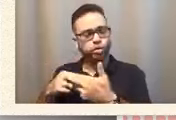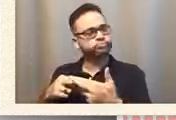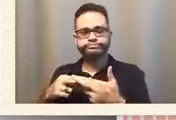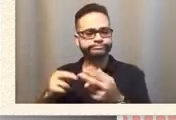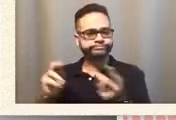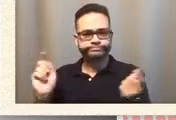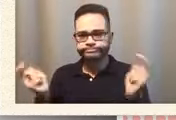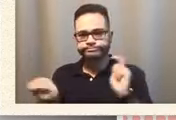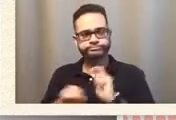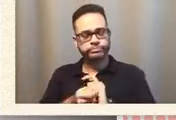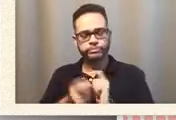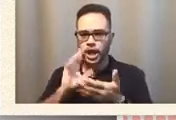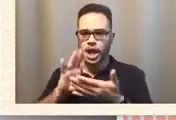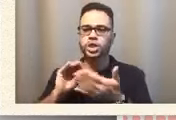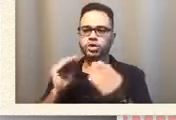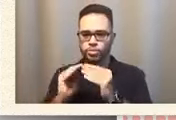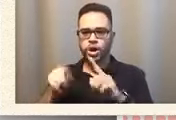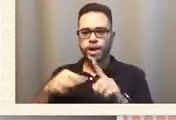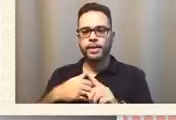that's good